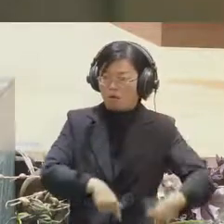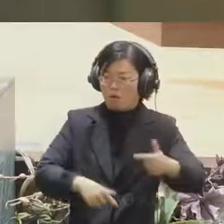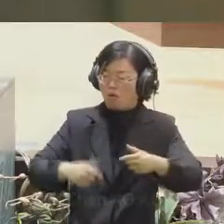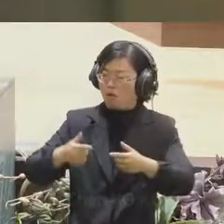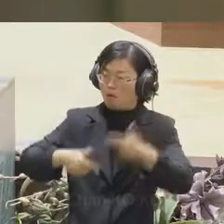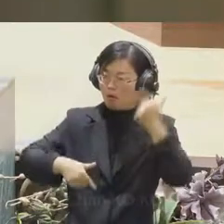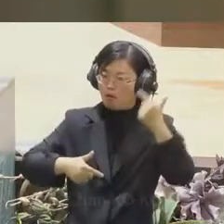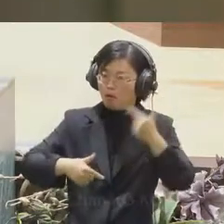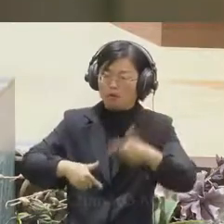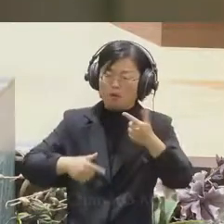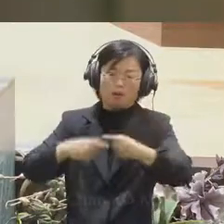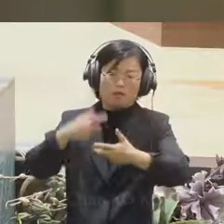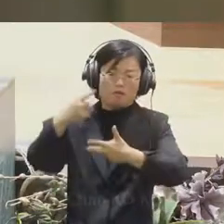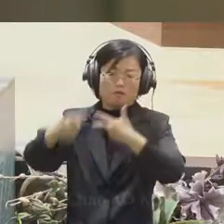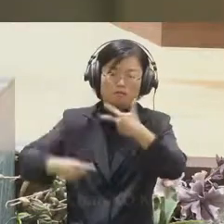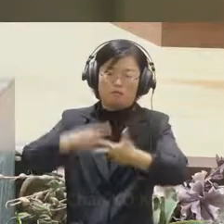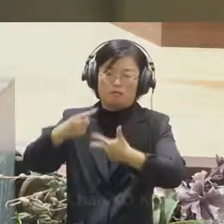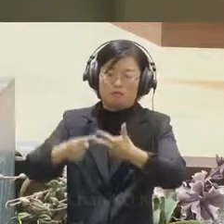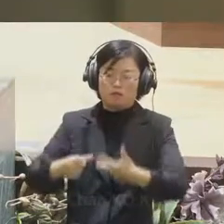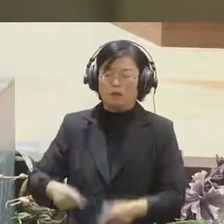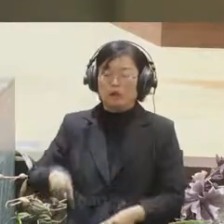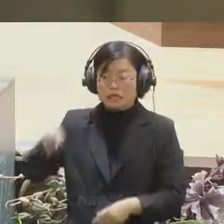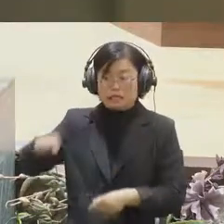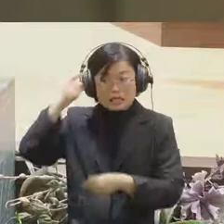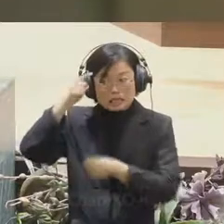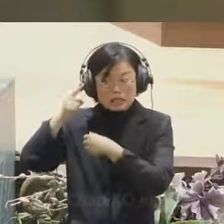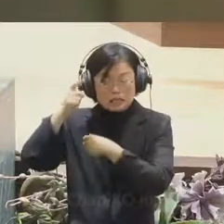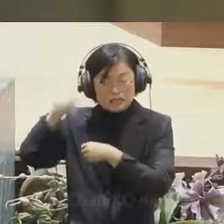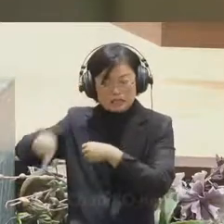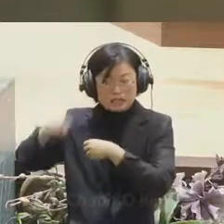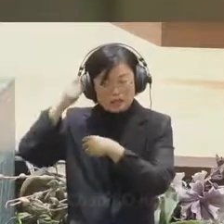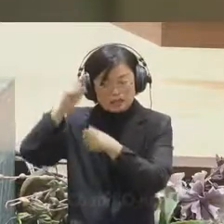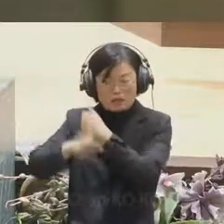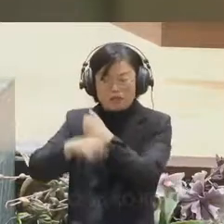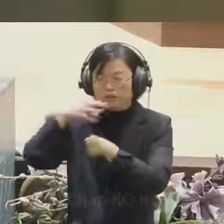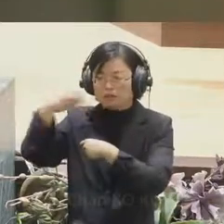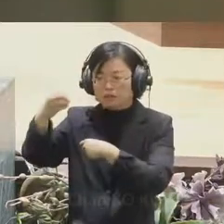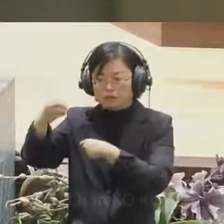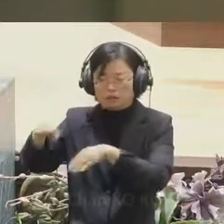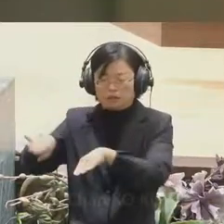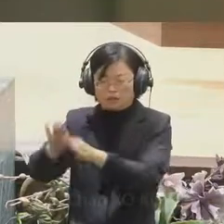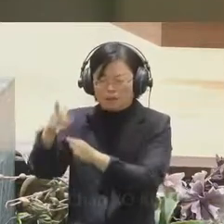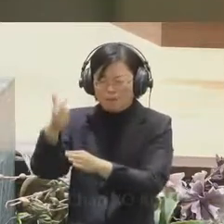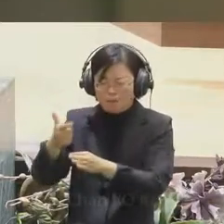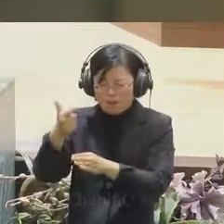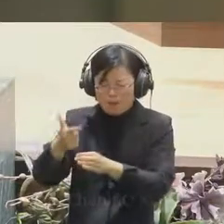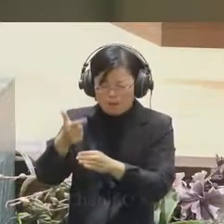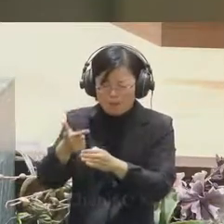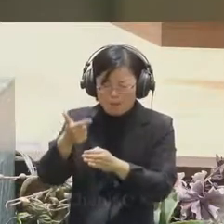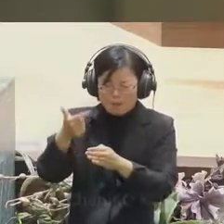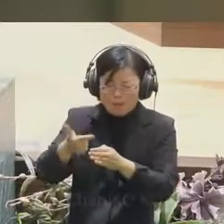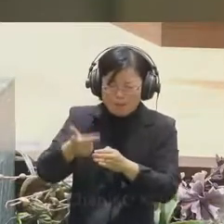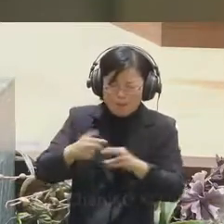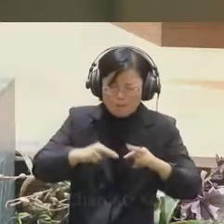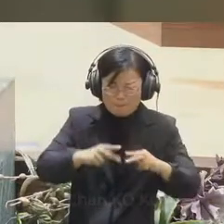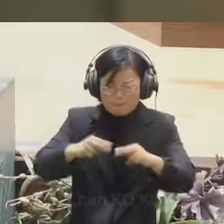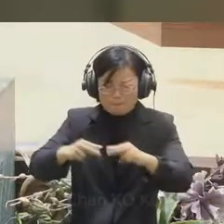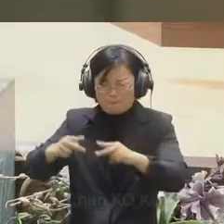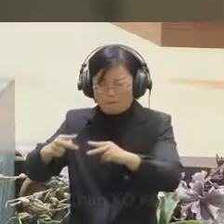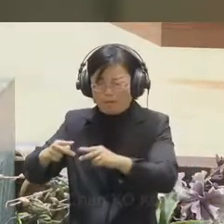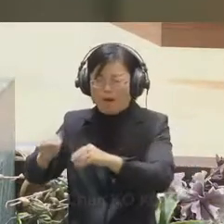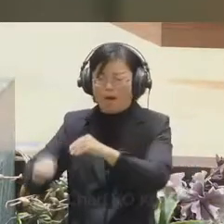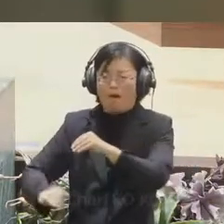The dashboard created a huge impact on my community, the international donors, the UN, INGOs,